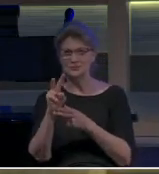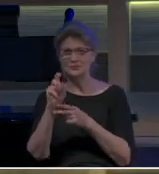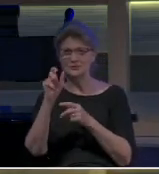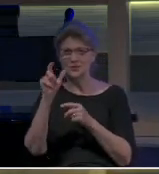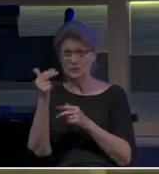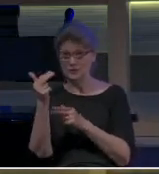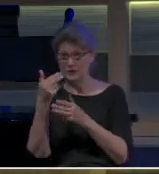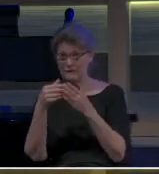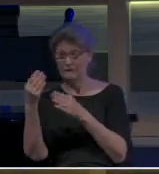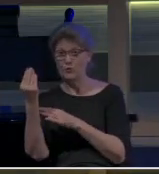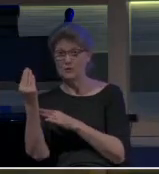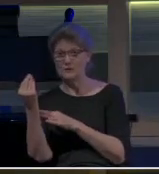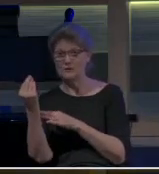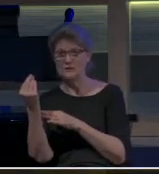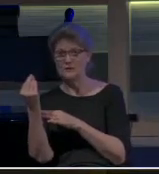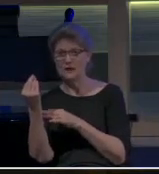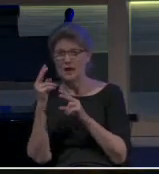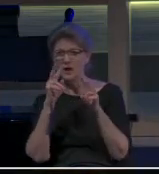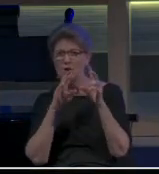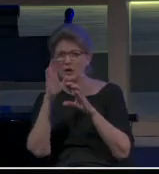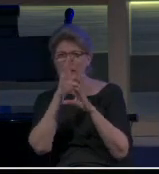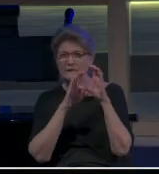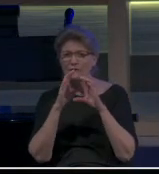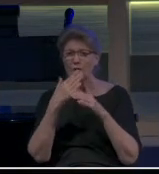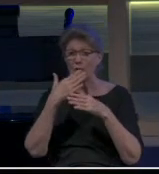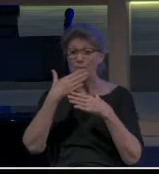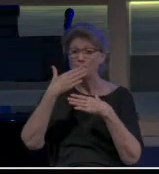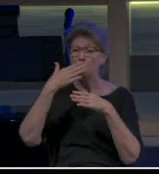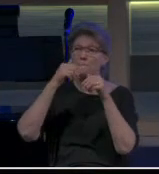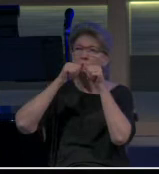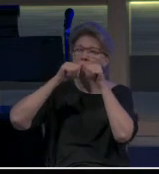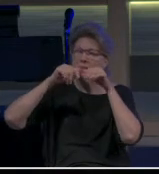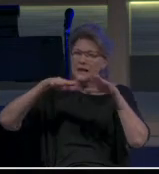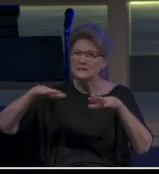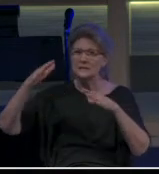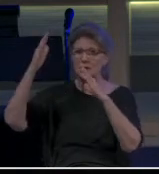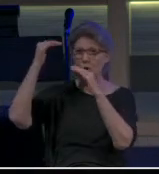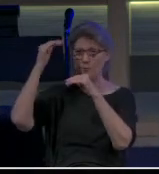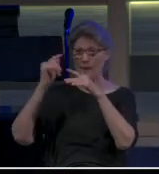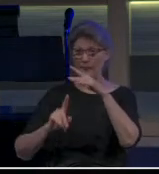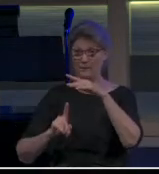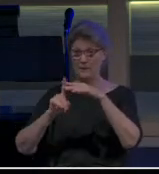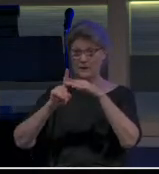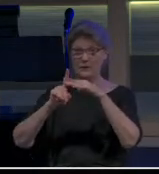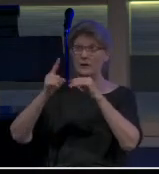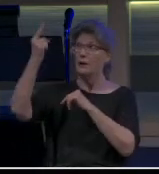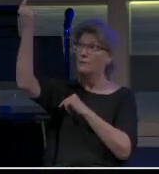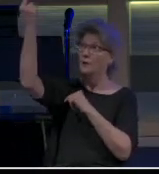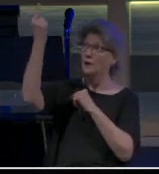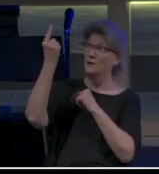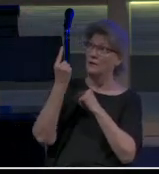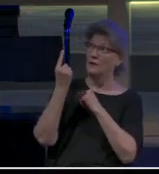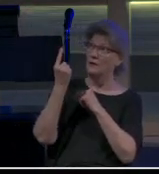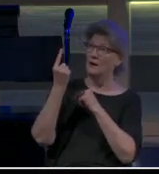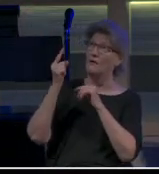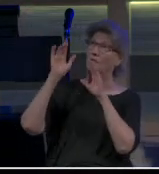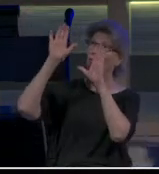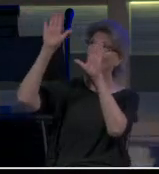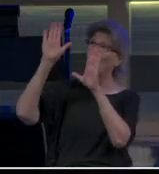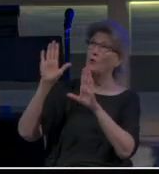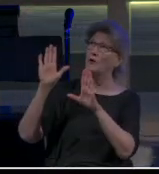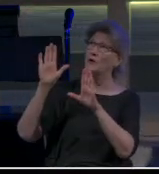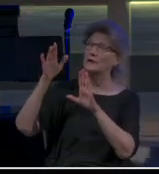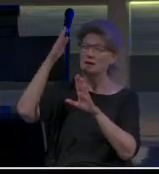14 says this. Looking for the blessed hope and of the appearing of the glory of our great God and Savior, Messiah